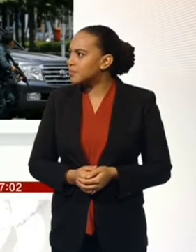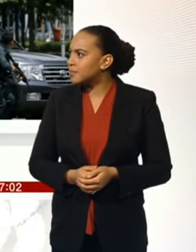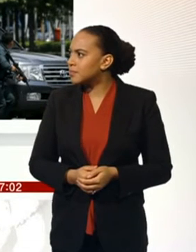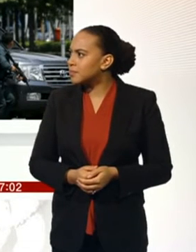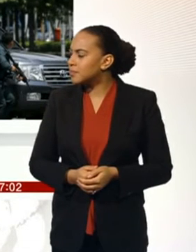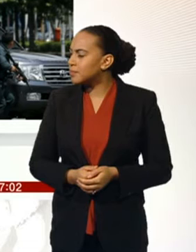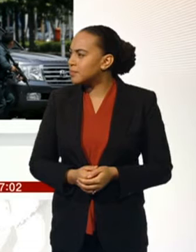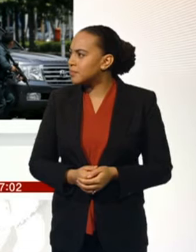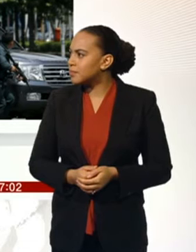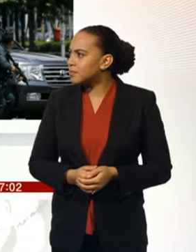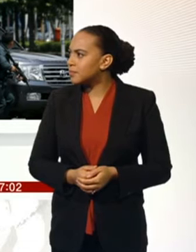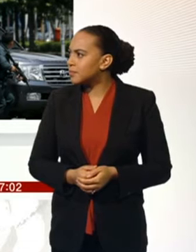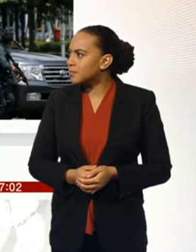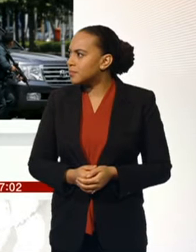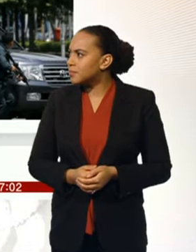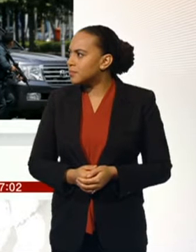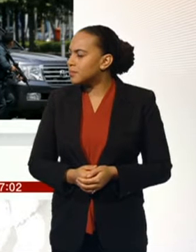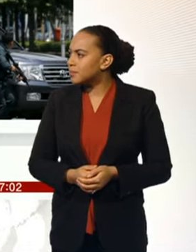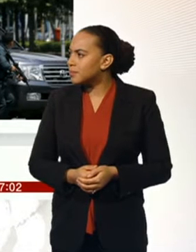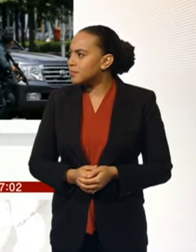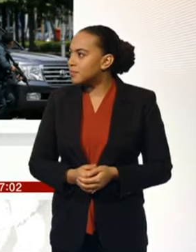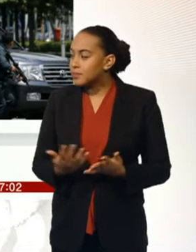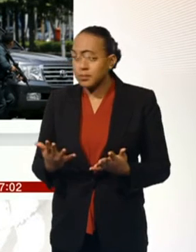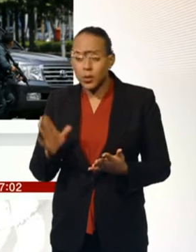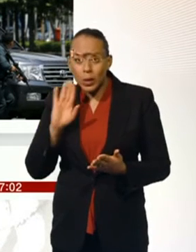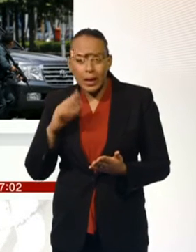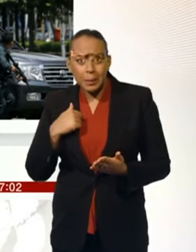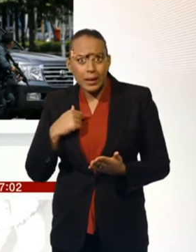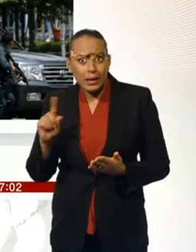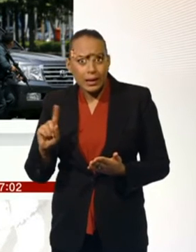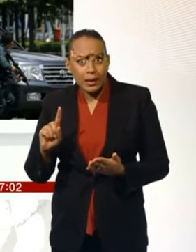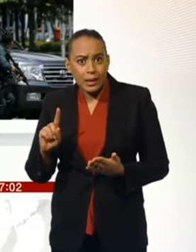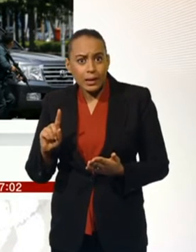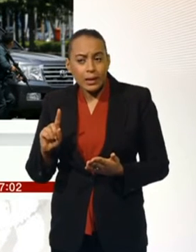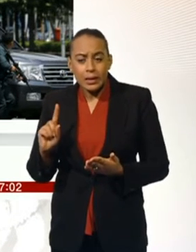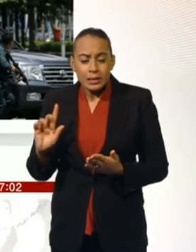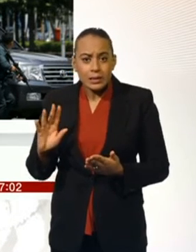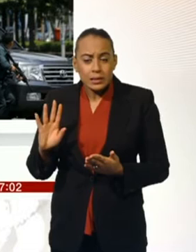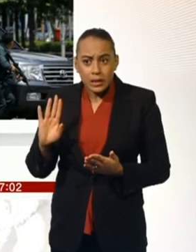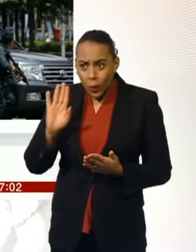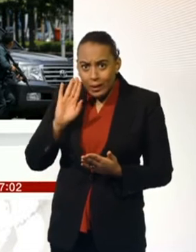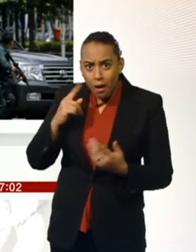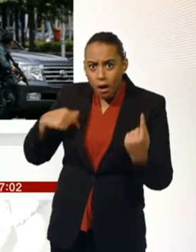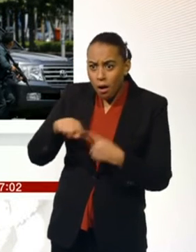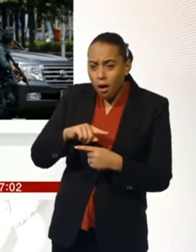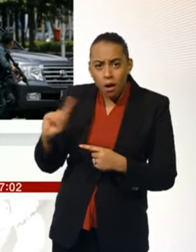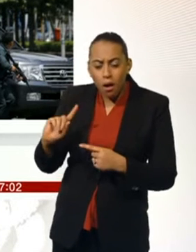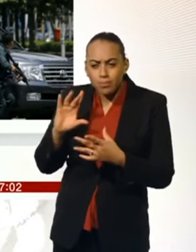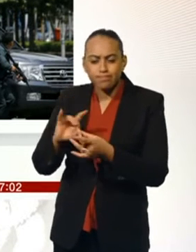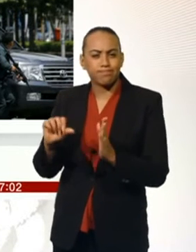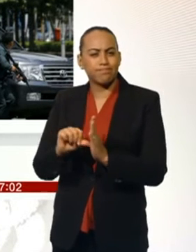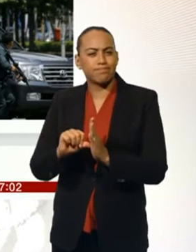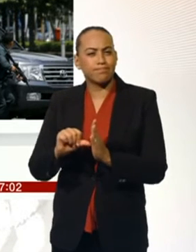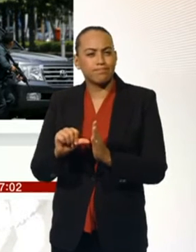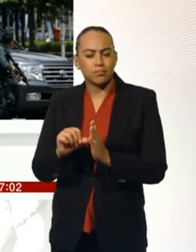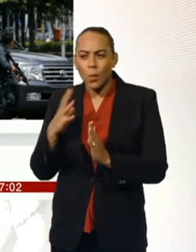Hi. Can you hear me? Is that good? Test? Test? Yes, Kiki, we can hear you. Can you hear us in the studio here in London? We're just trying